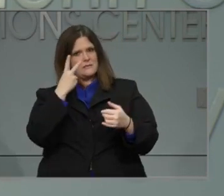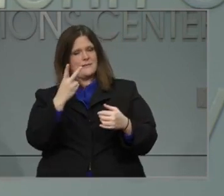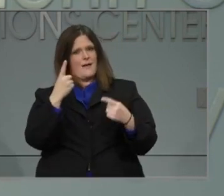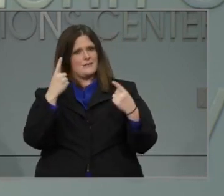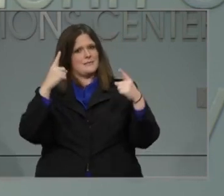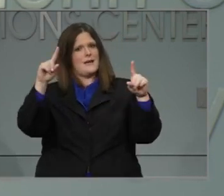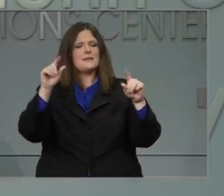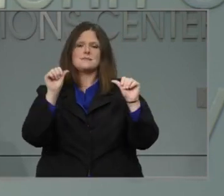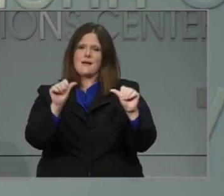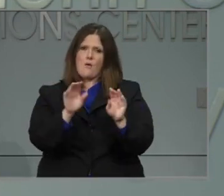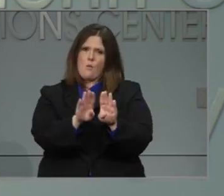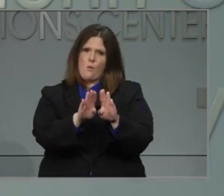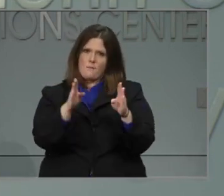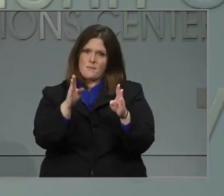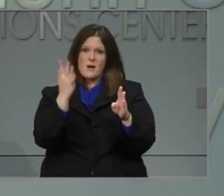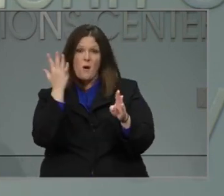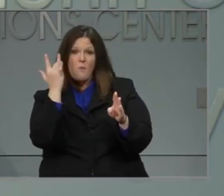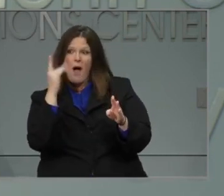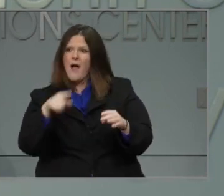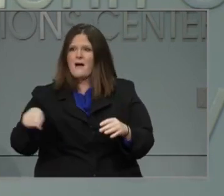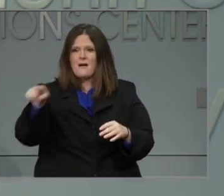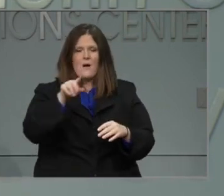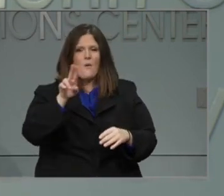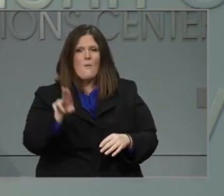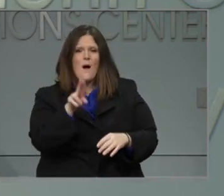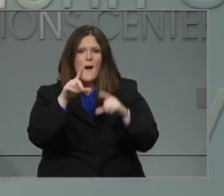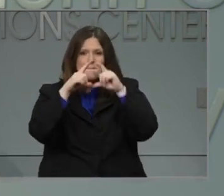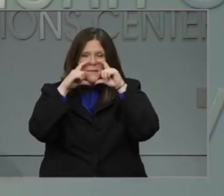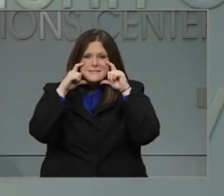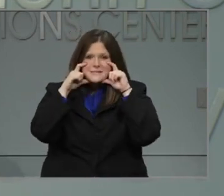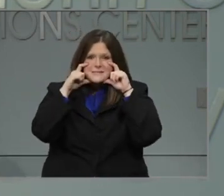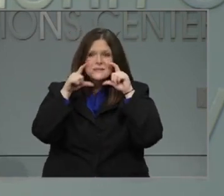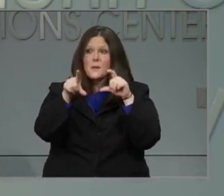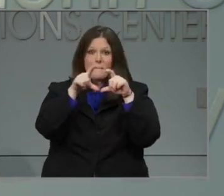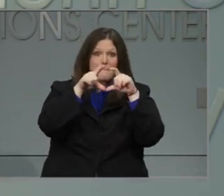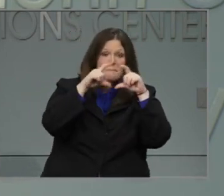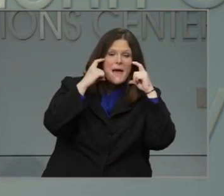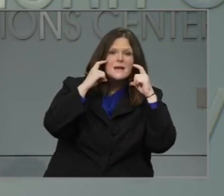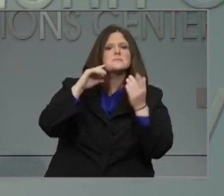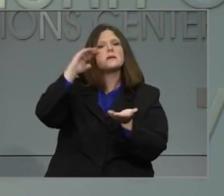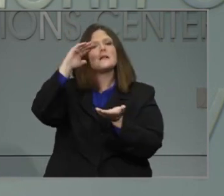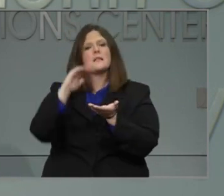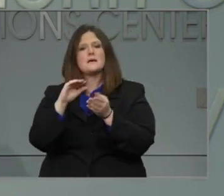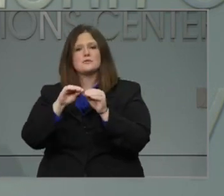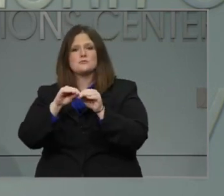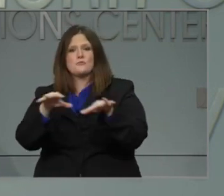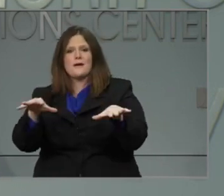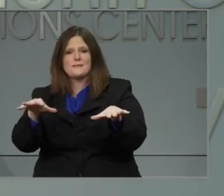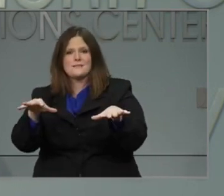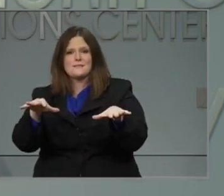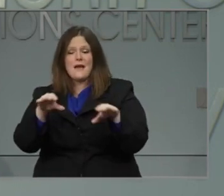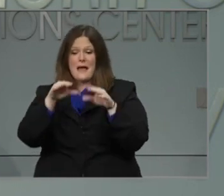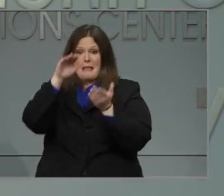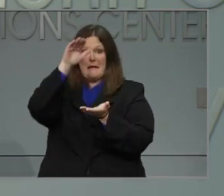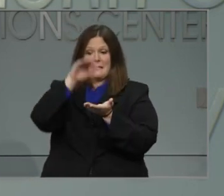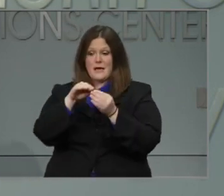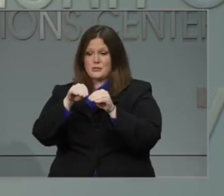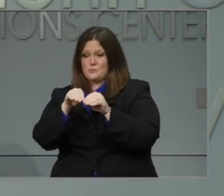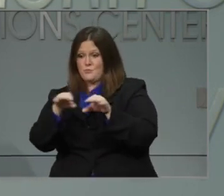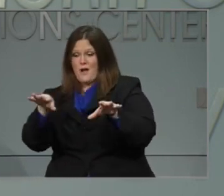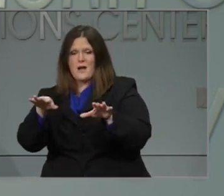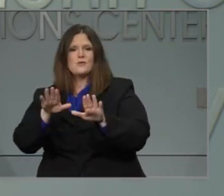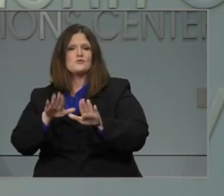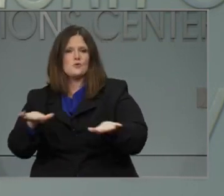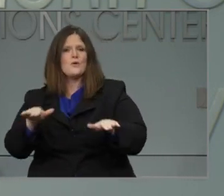responsibly, the more we slow the spread of the virus, and the more children we can get safely in our schools.